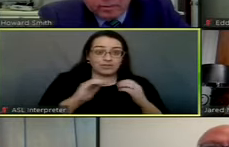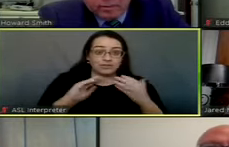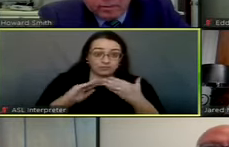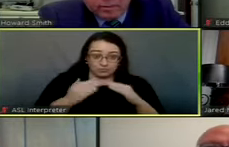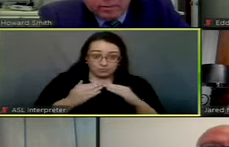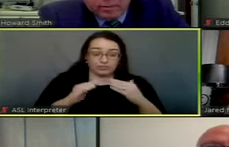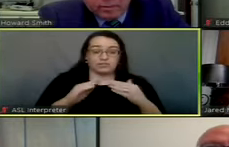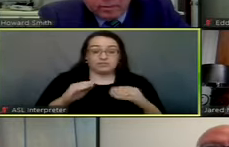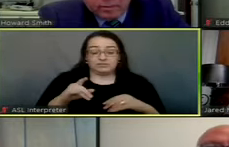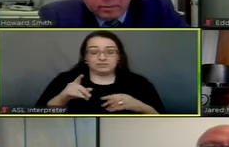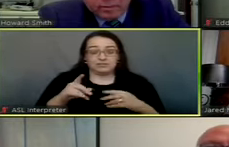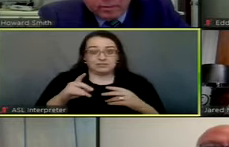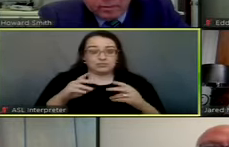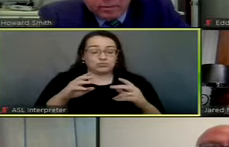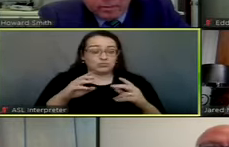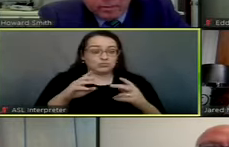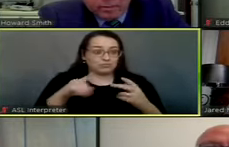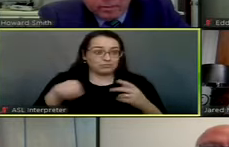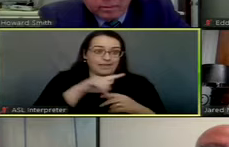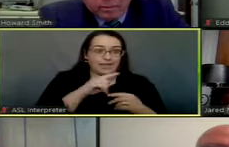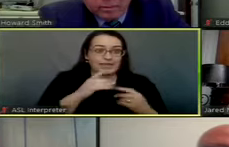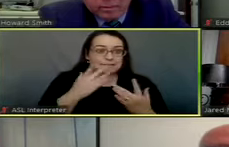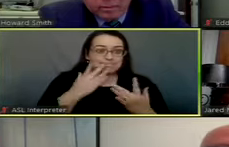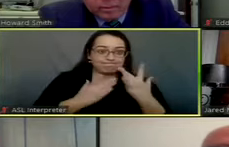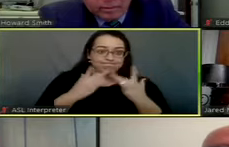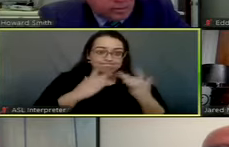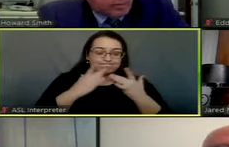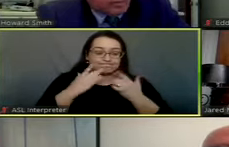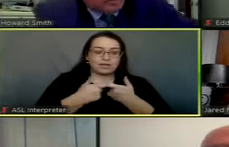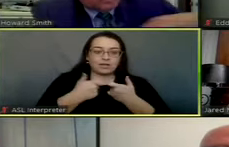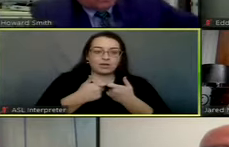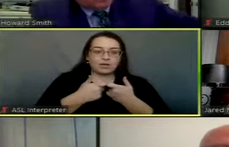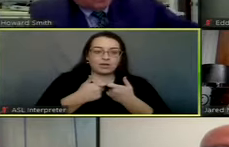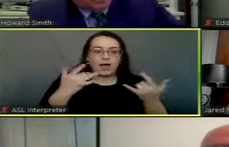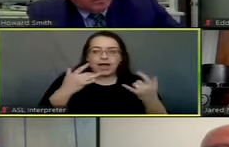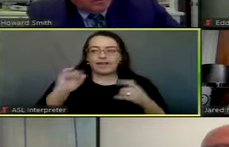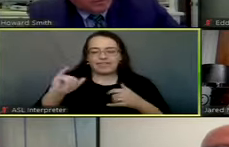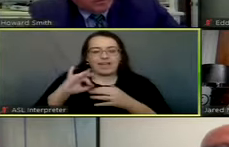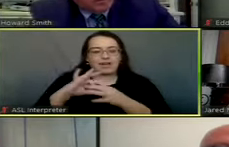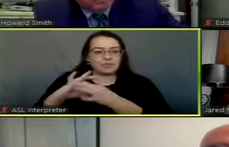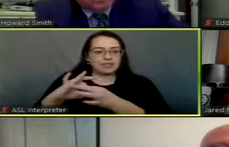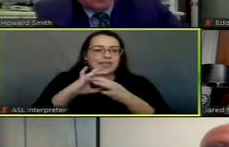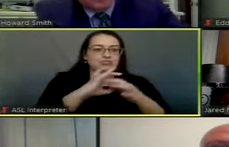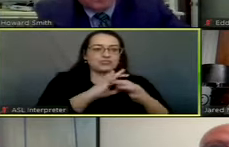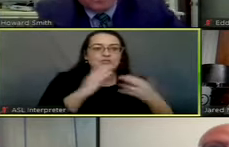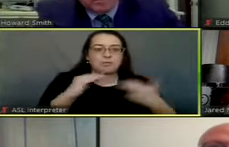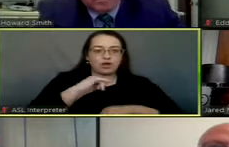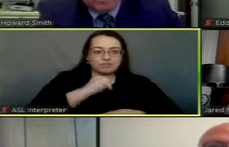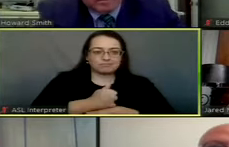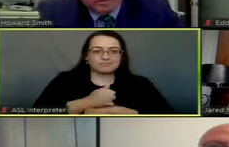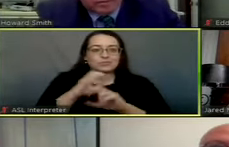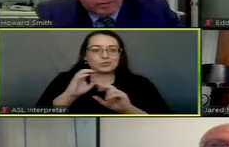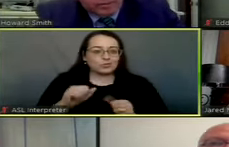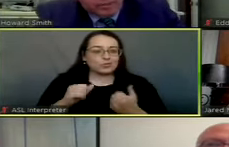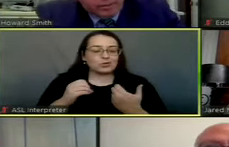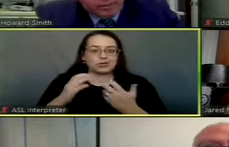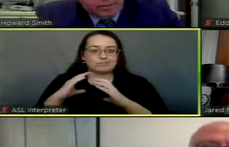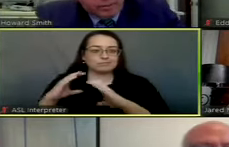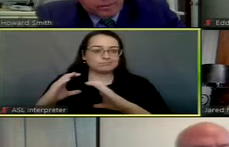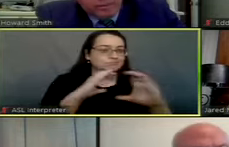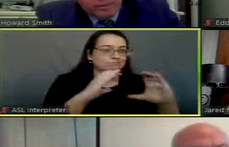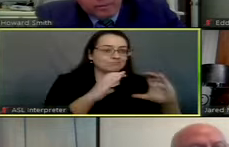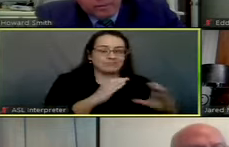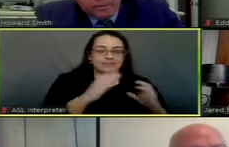job of conserving energy was because those partnerships were in place and y'all could transparently, you know, give the